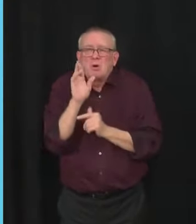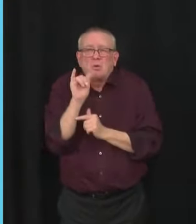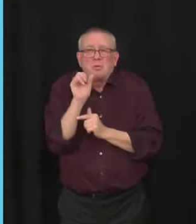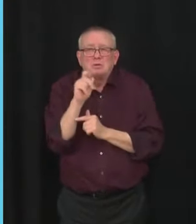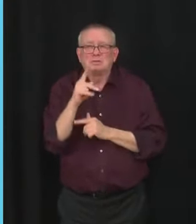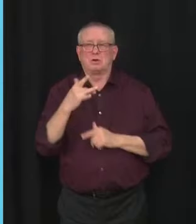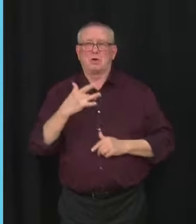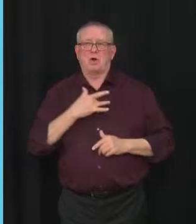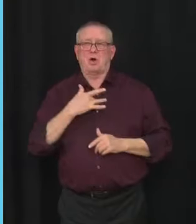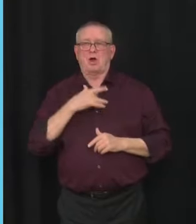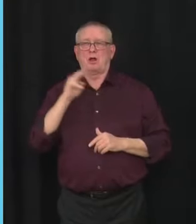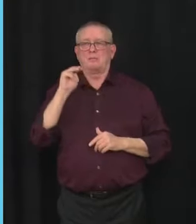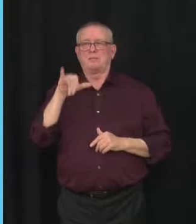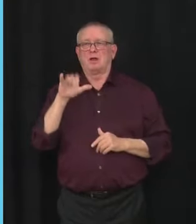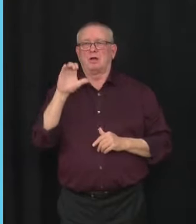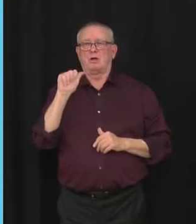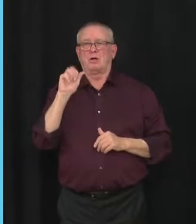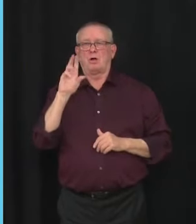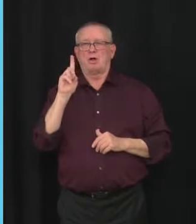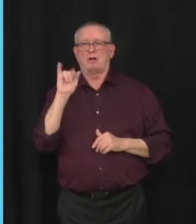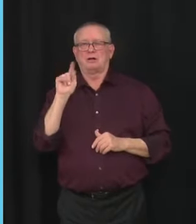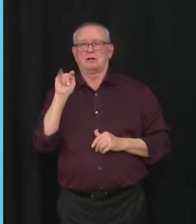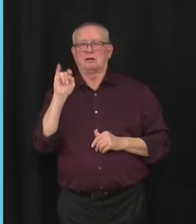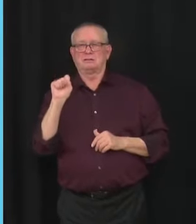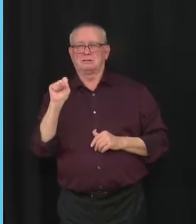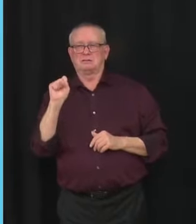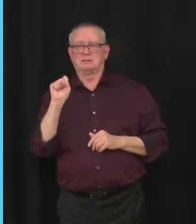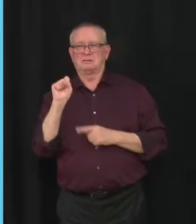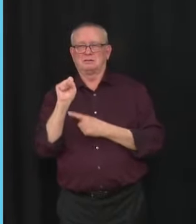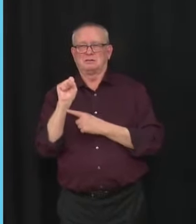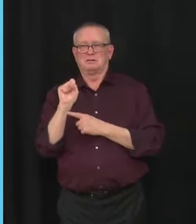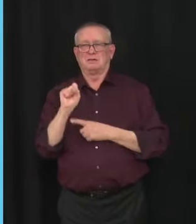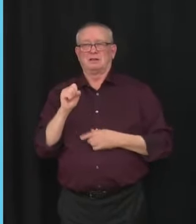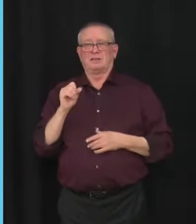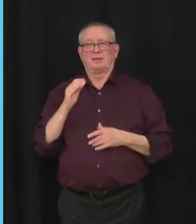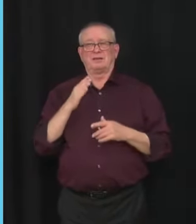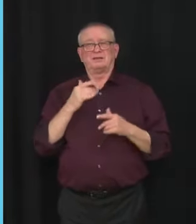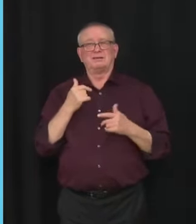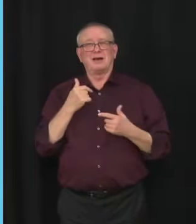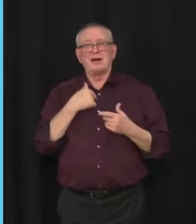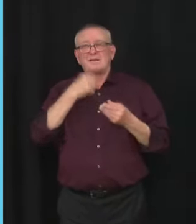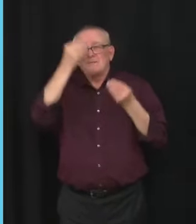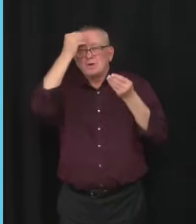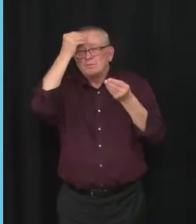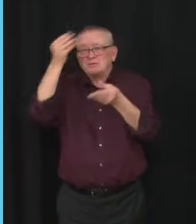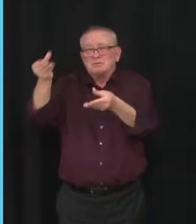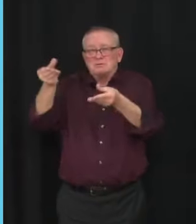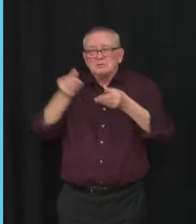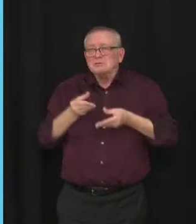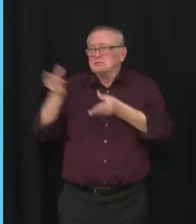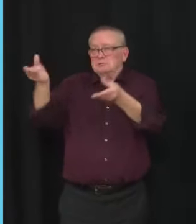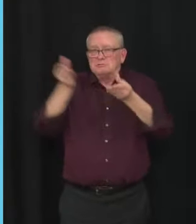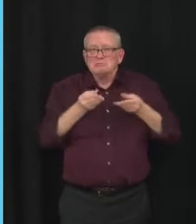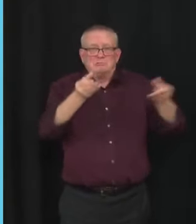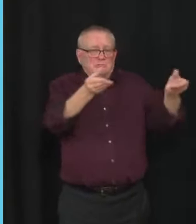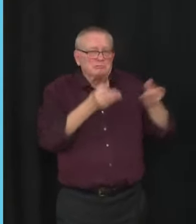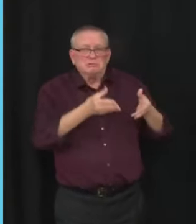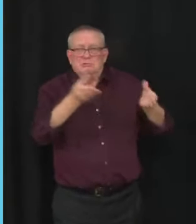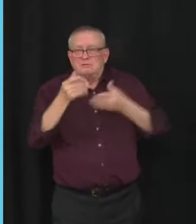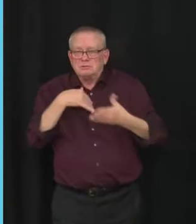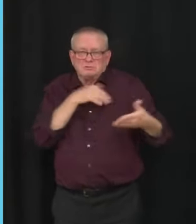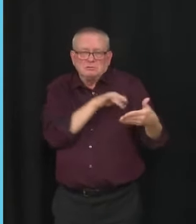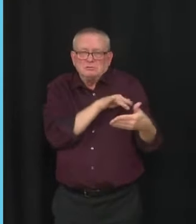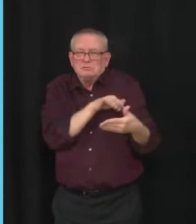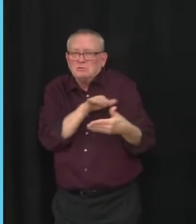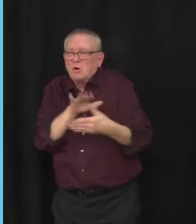My team and I have thoroughly reviewed all of the data and recommendations from Health Canada, NACI, and the Alberta Advisory Committee on